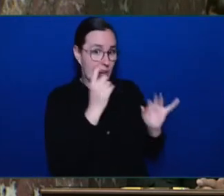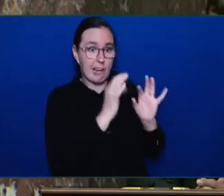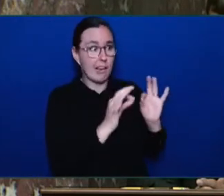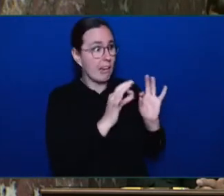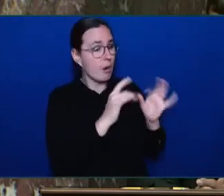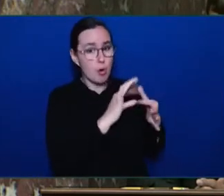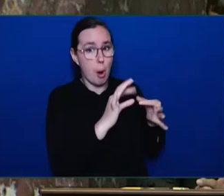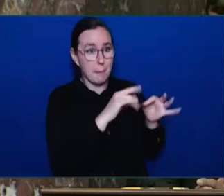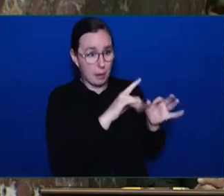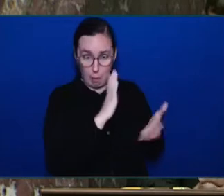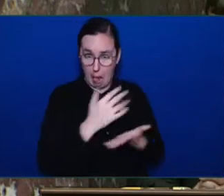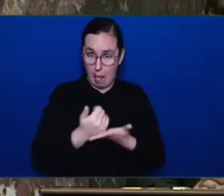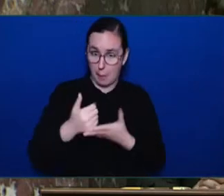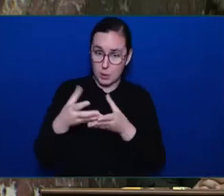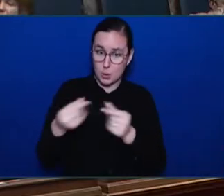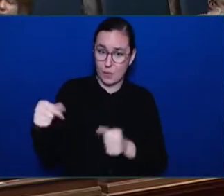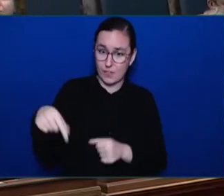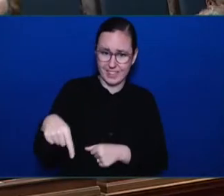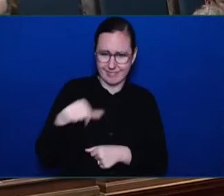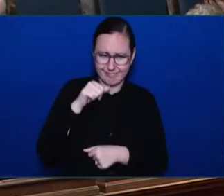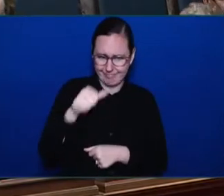Columbians. That's exactly what we're doing.